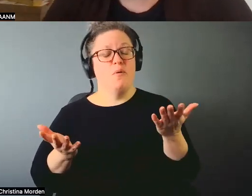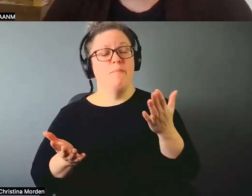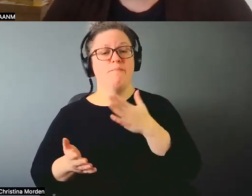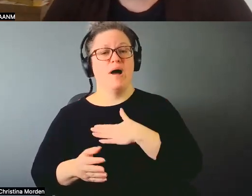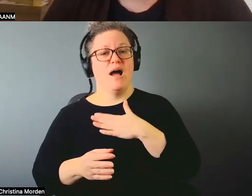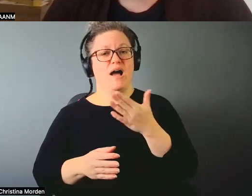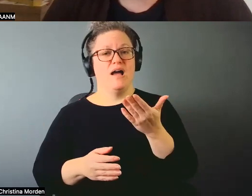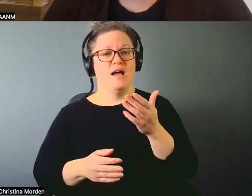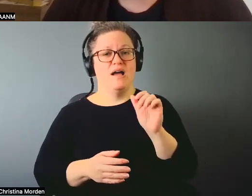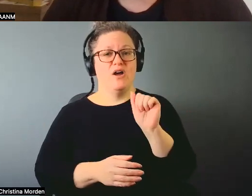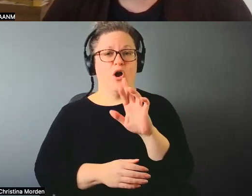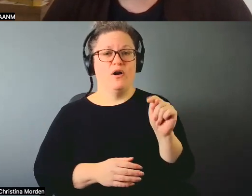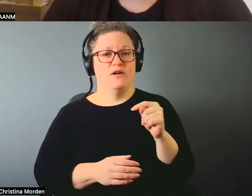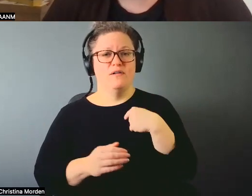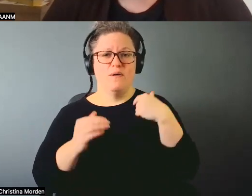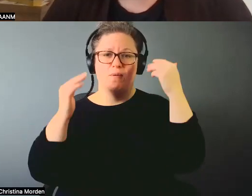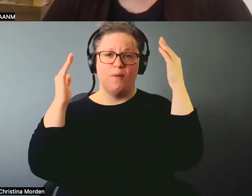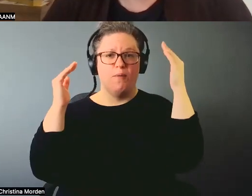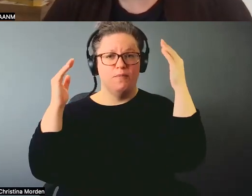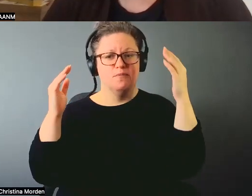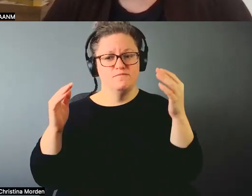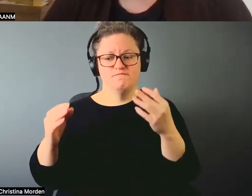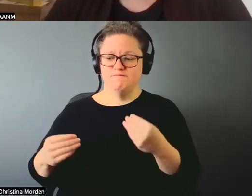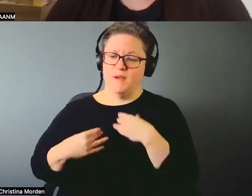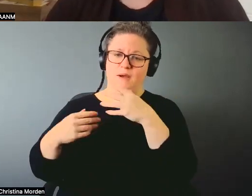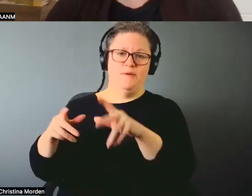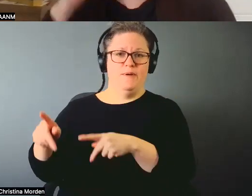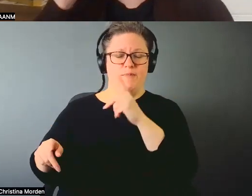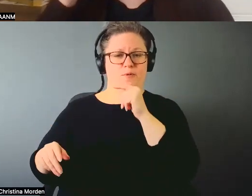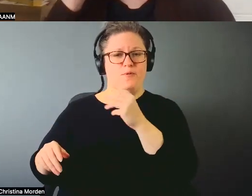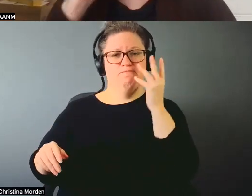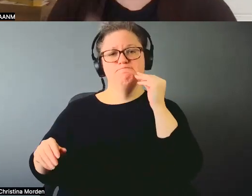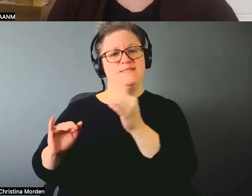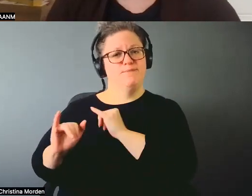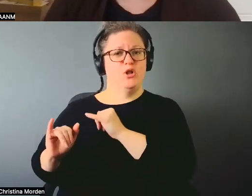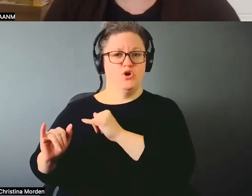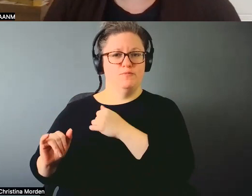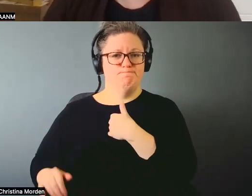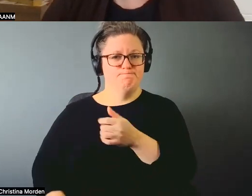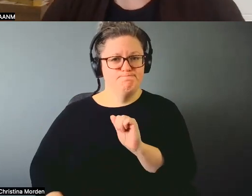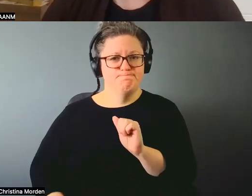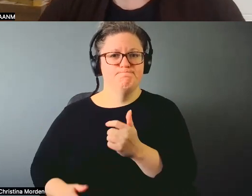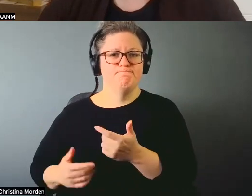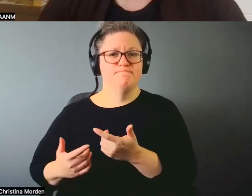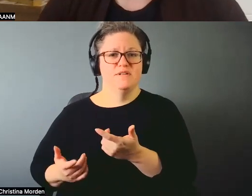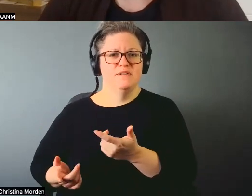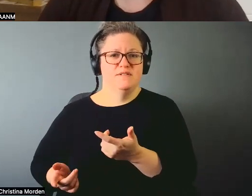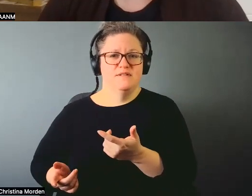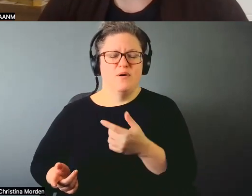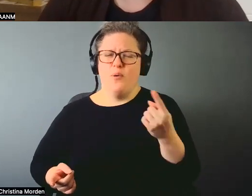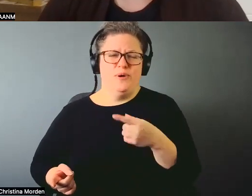you know, those who experience similar, you know, that there's always ways.